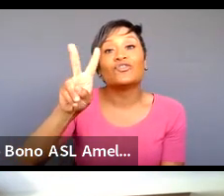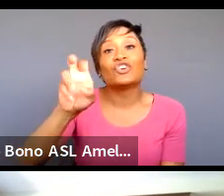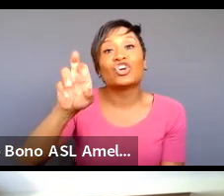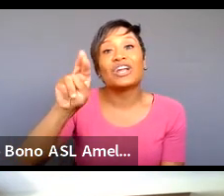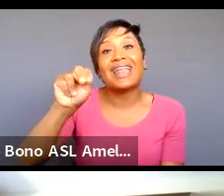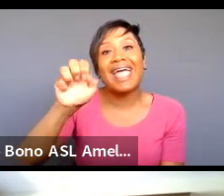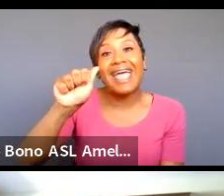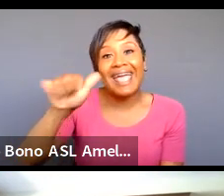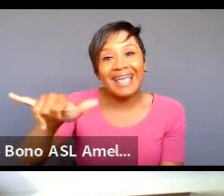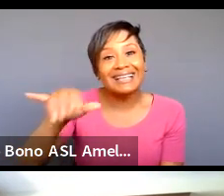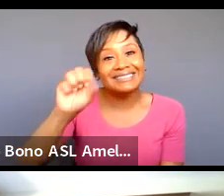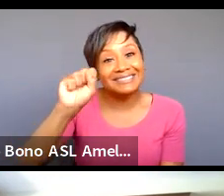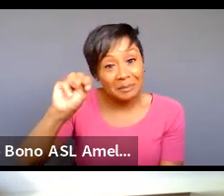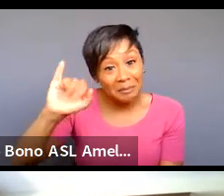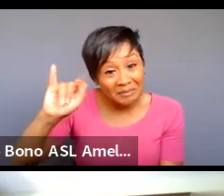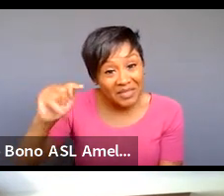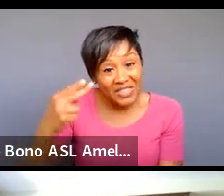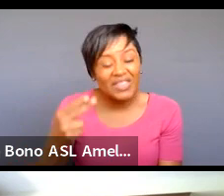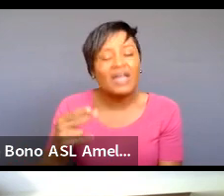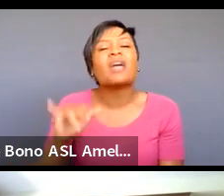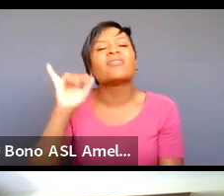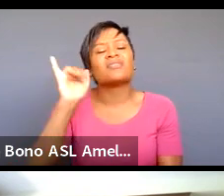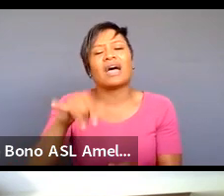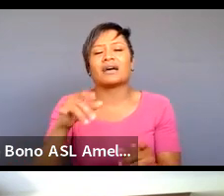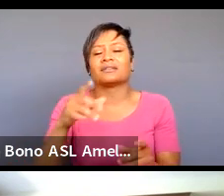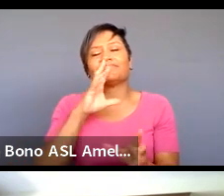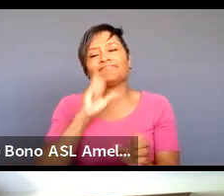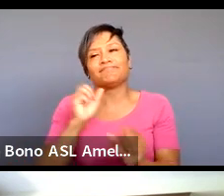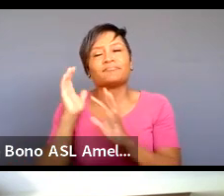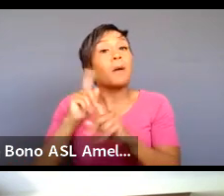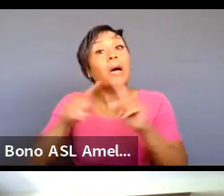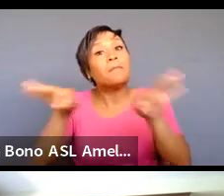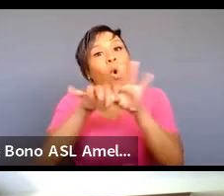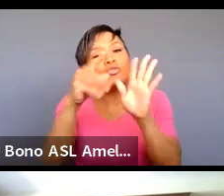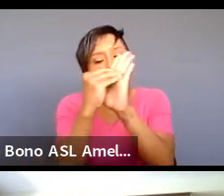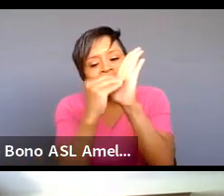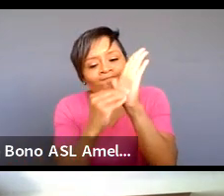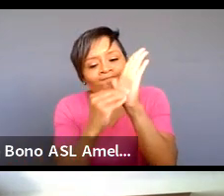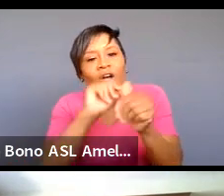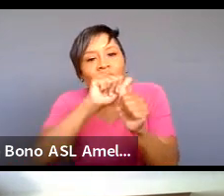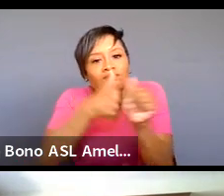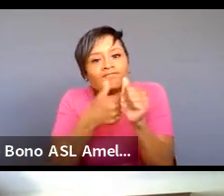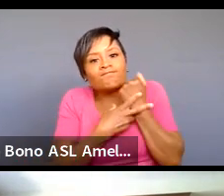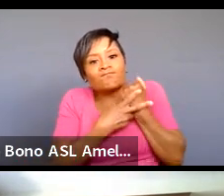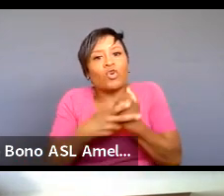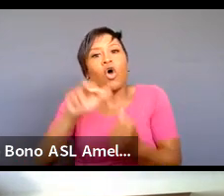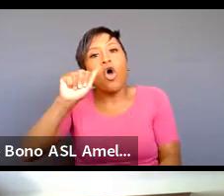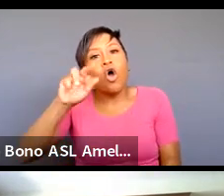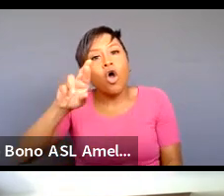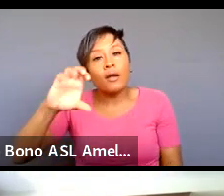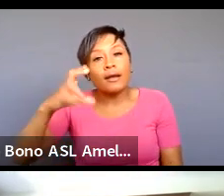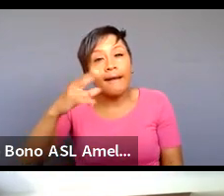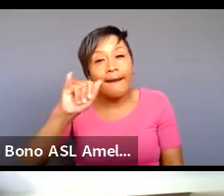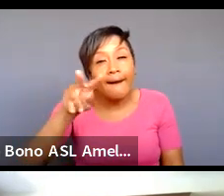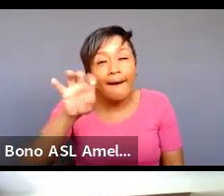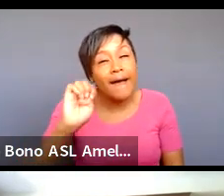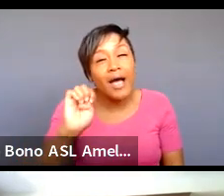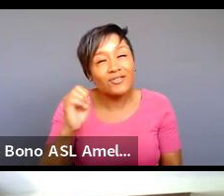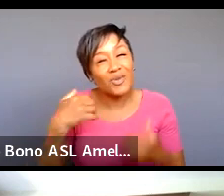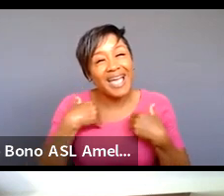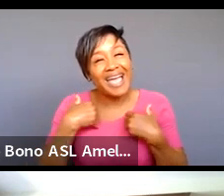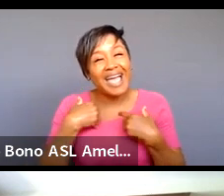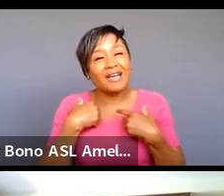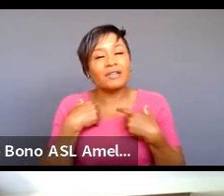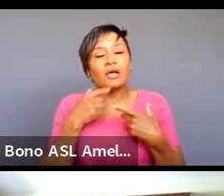this is the reason why i think archiving and documenting is important because the ones that we have they're already they're already outdated